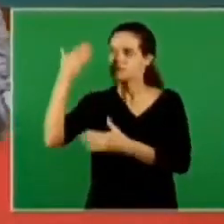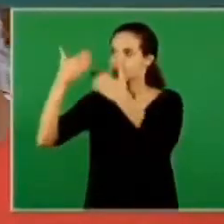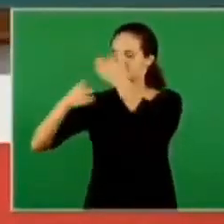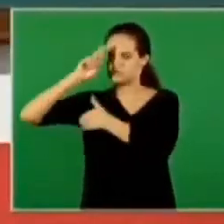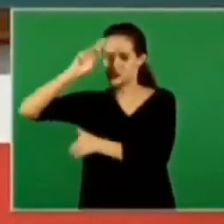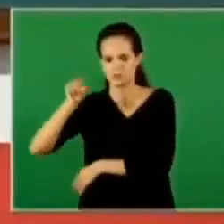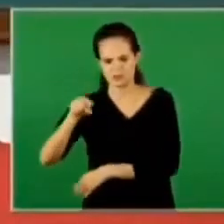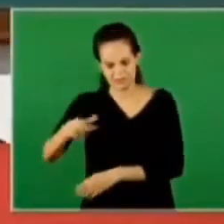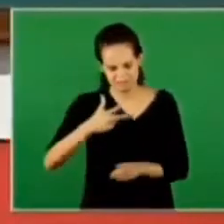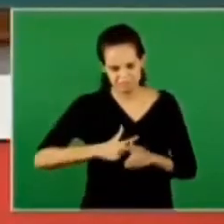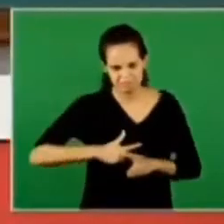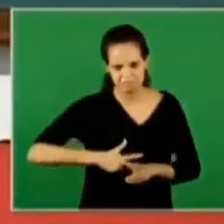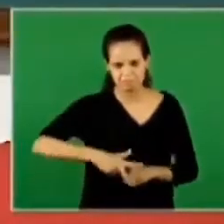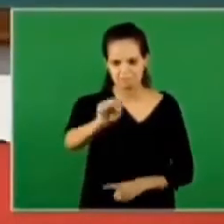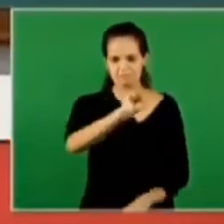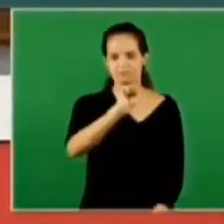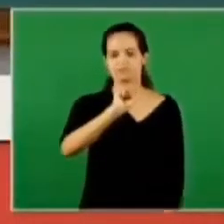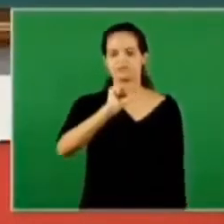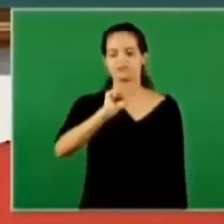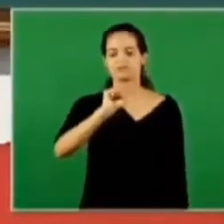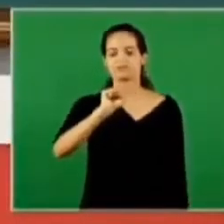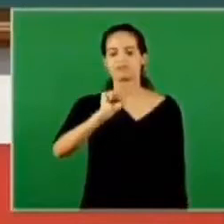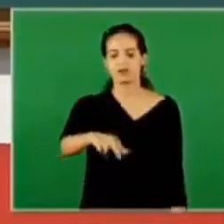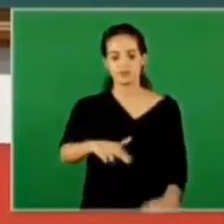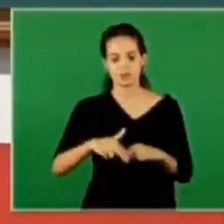and that's why you will overcome